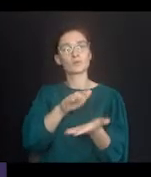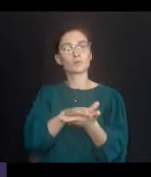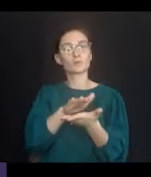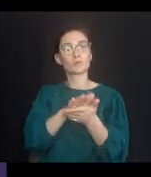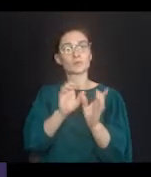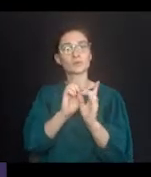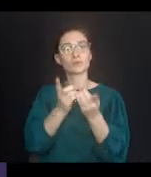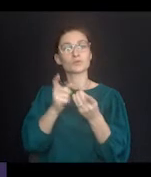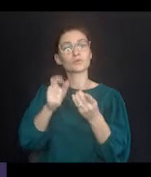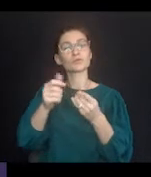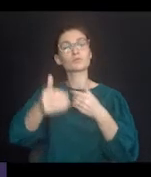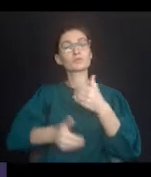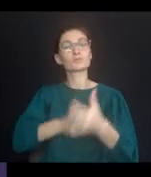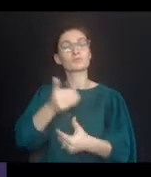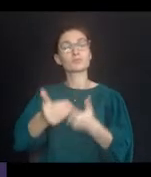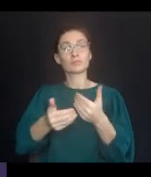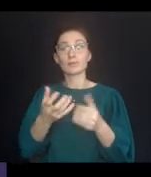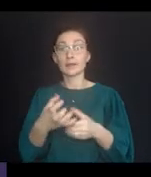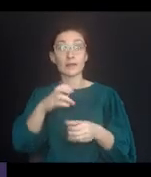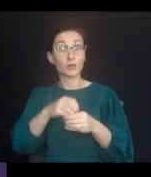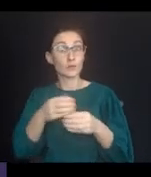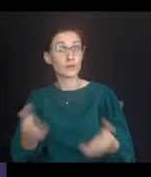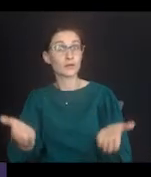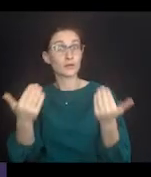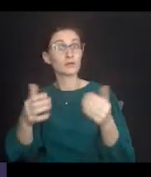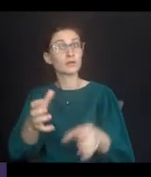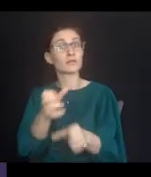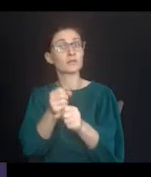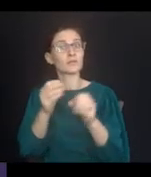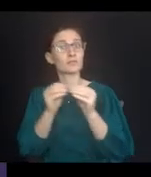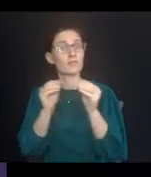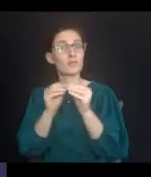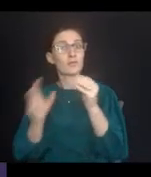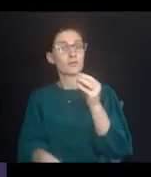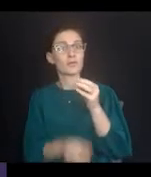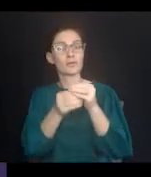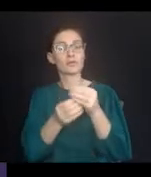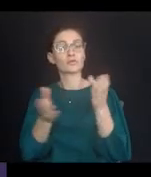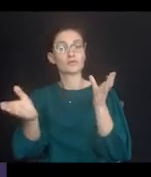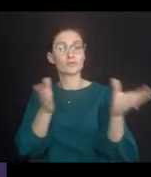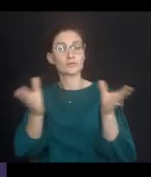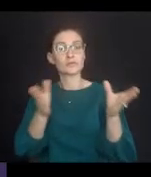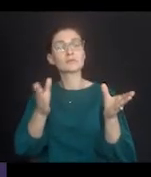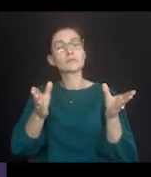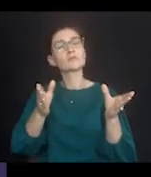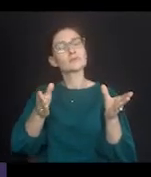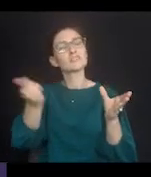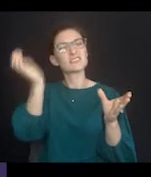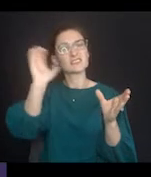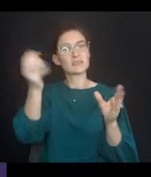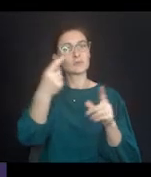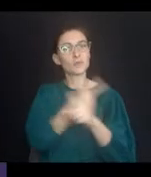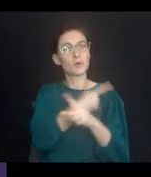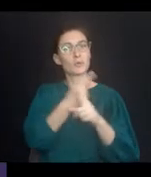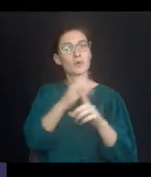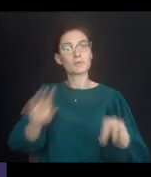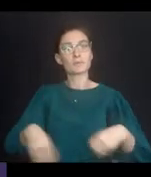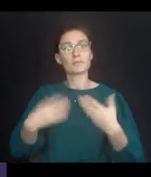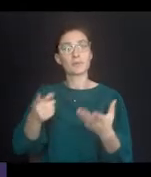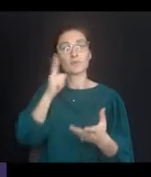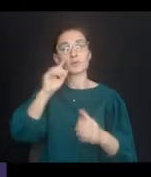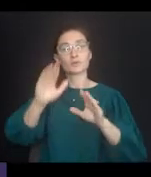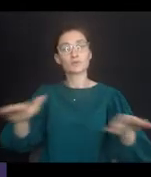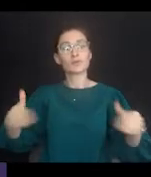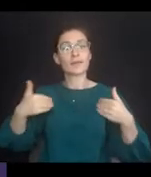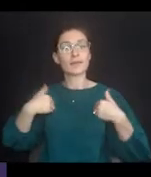districts take steps including the provision of supplementary aids and services determined appropriate and necessary to afford children with